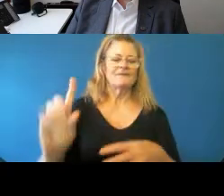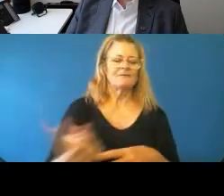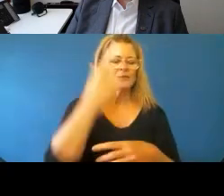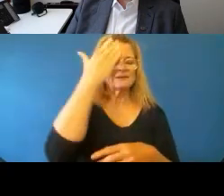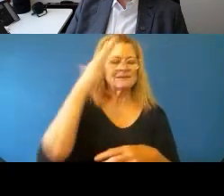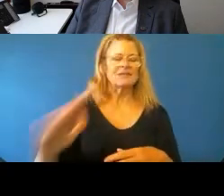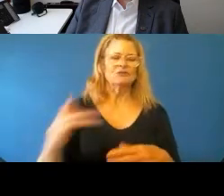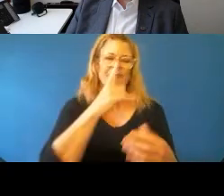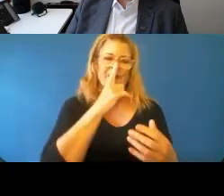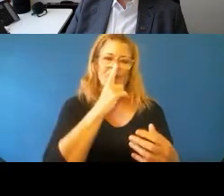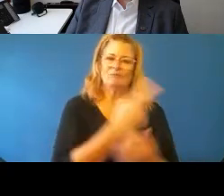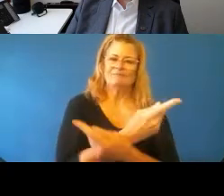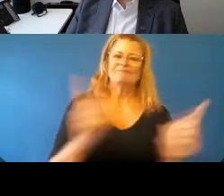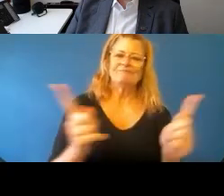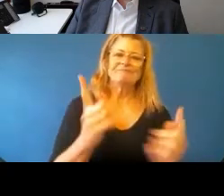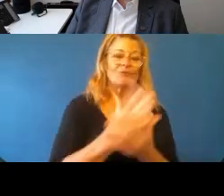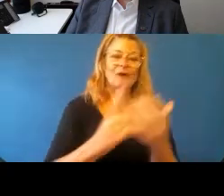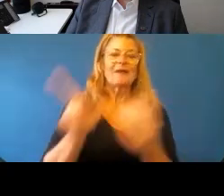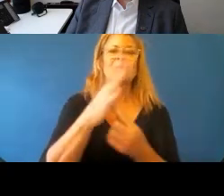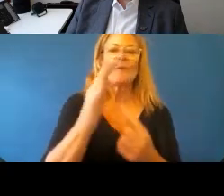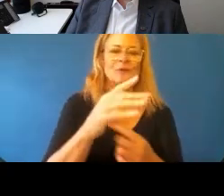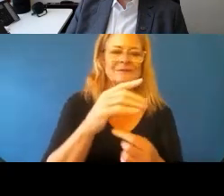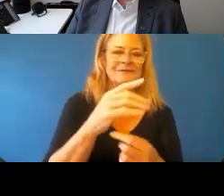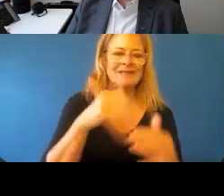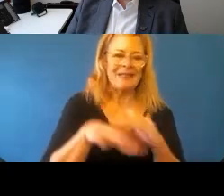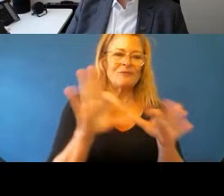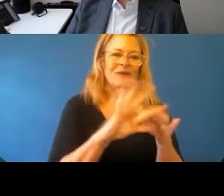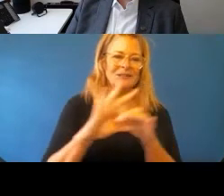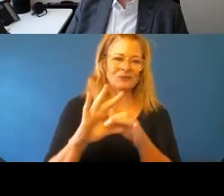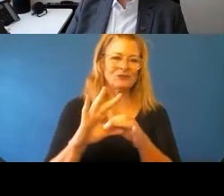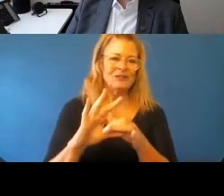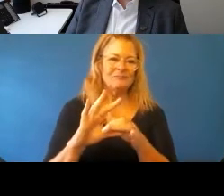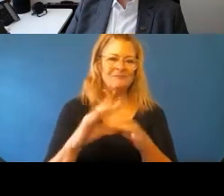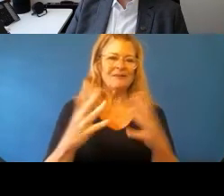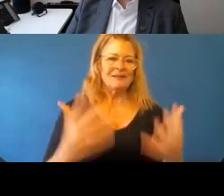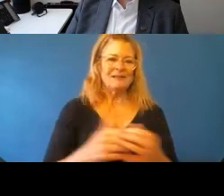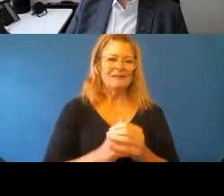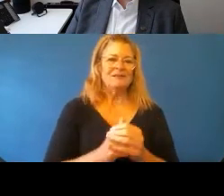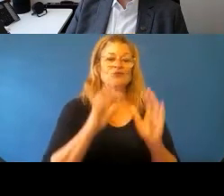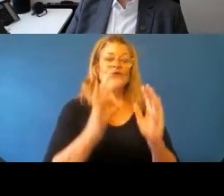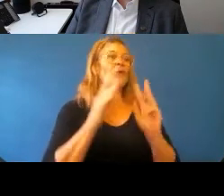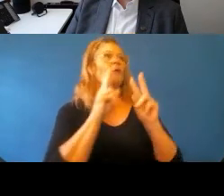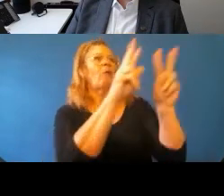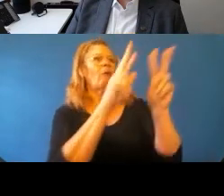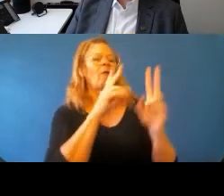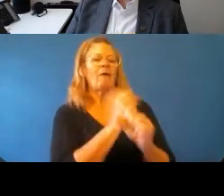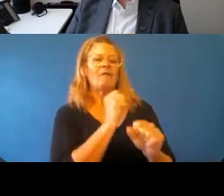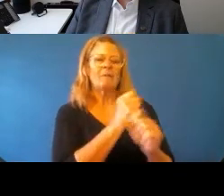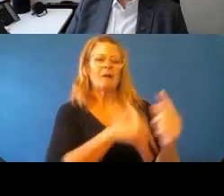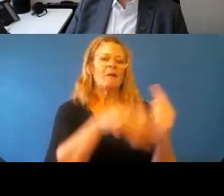bodies as ways of, of getting to that, rather than focusing on that relationship with a peak body. But there is,